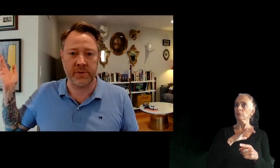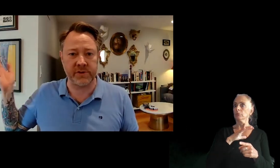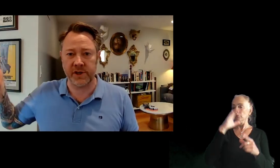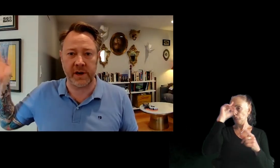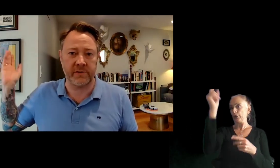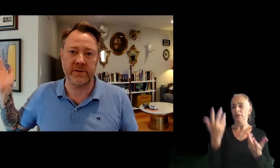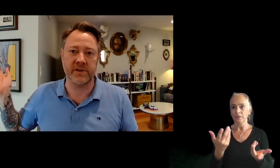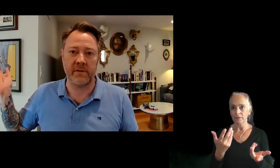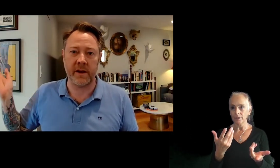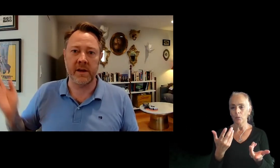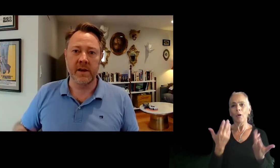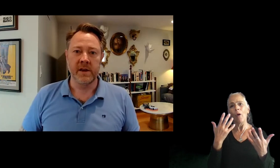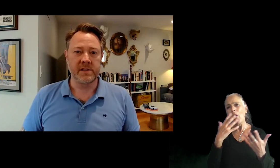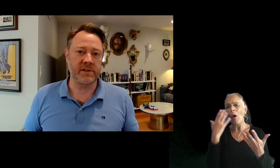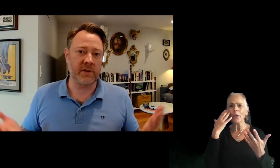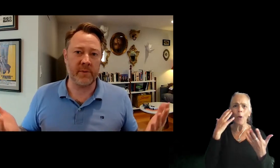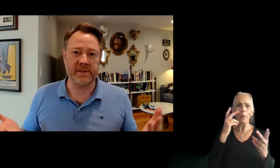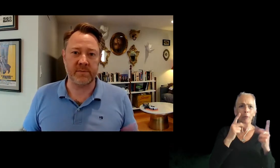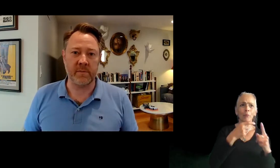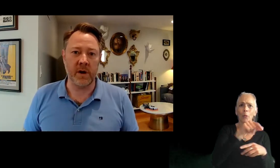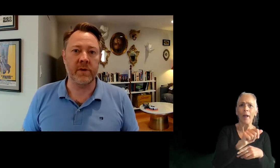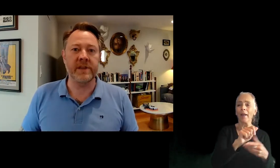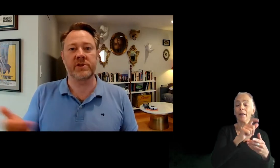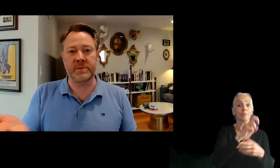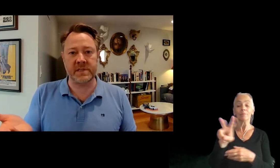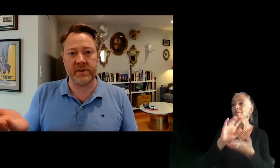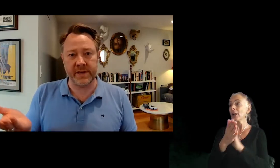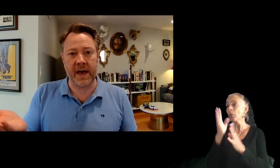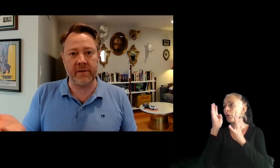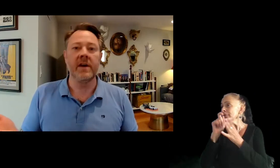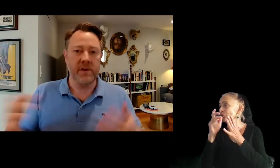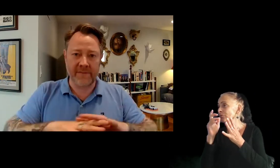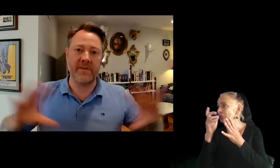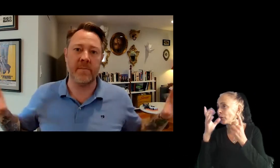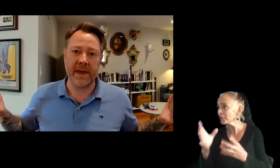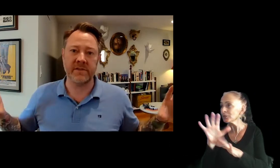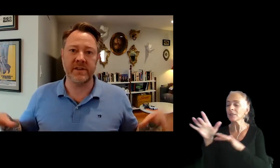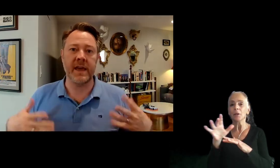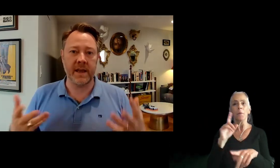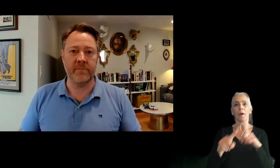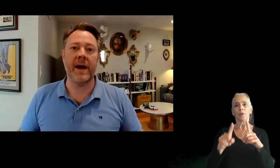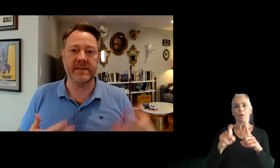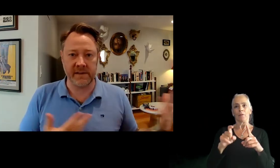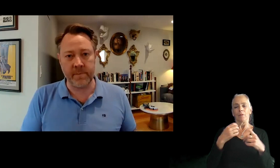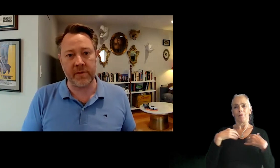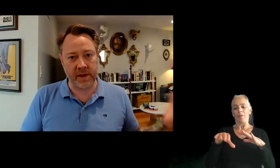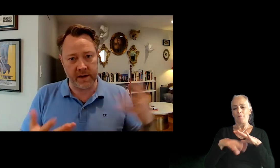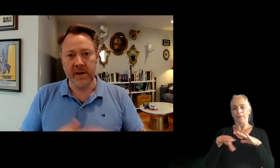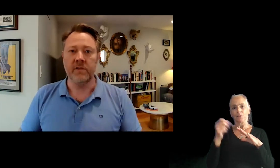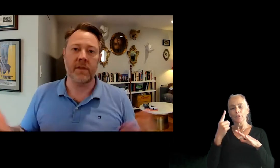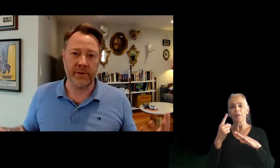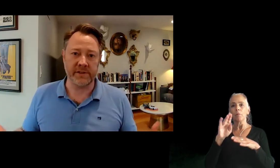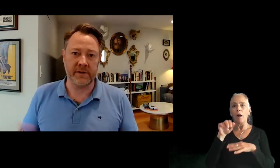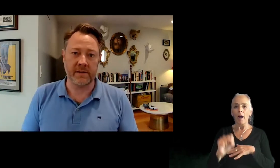executive producers and creative directors now. Right. So it's a great place to springboard, but research specifically is kind of, you have to have that base understanding of bias and empathy.